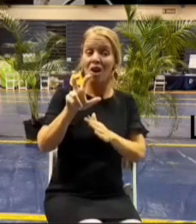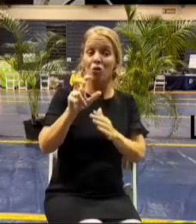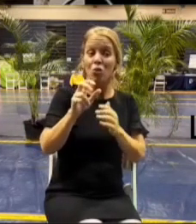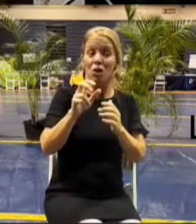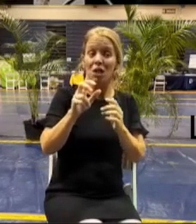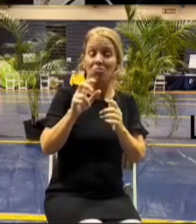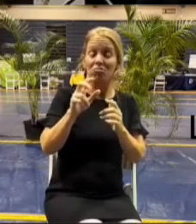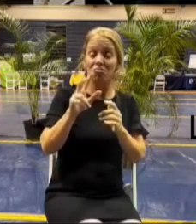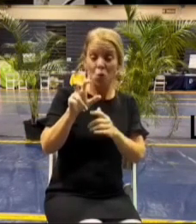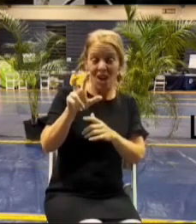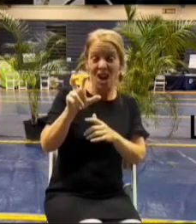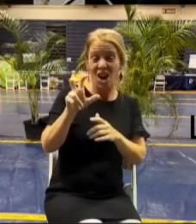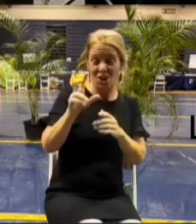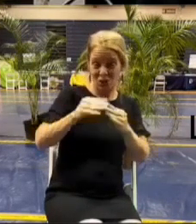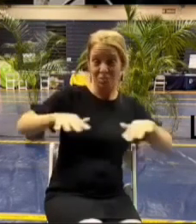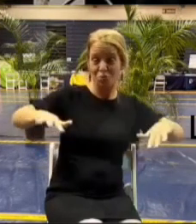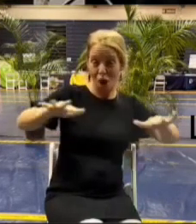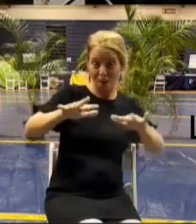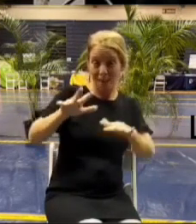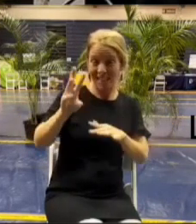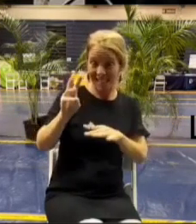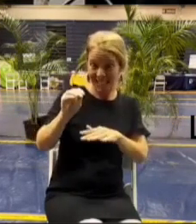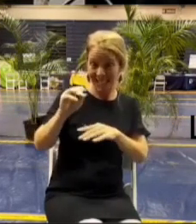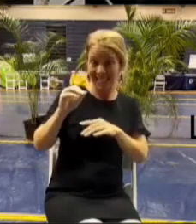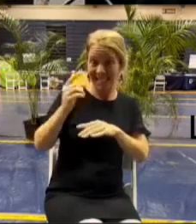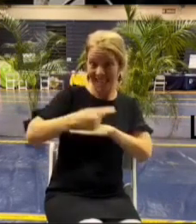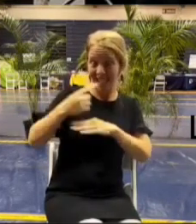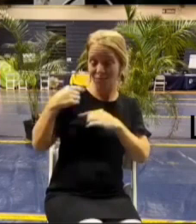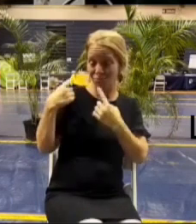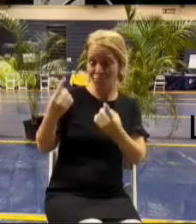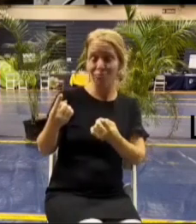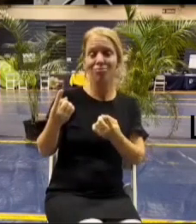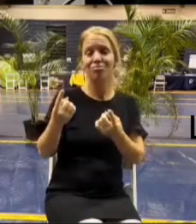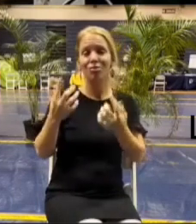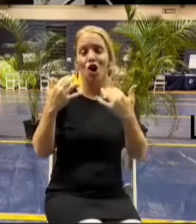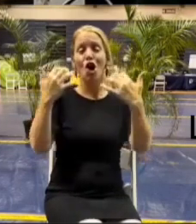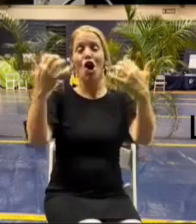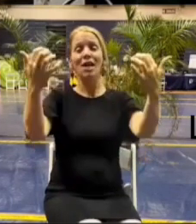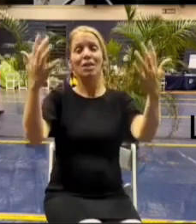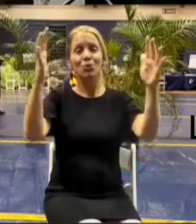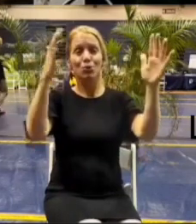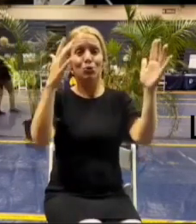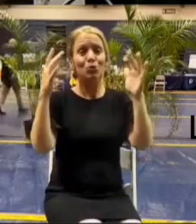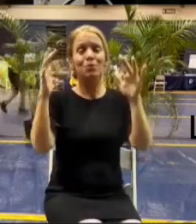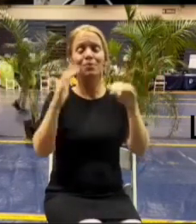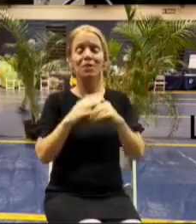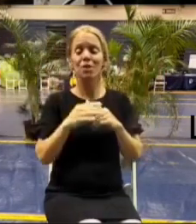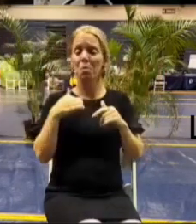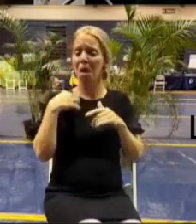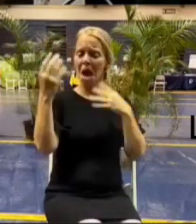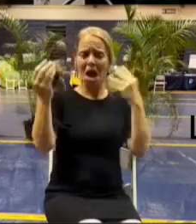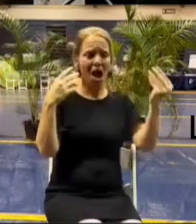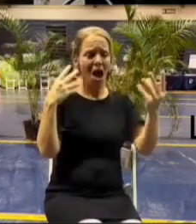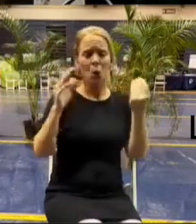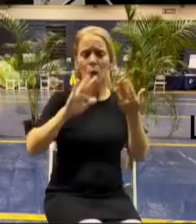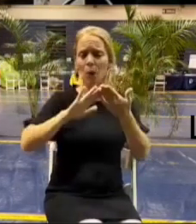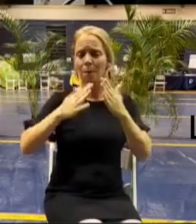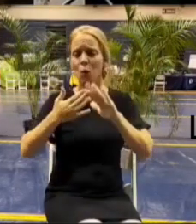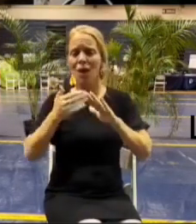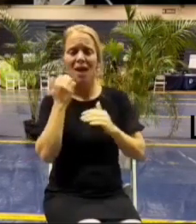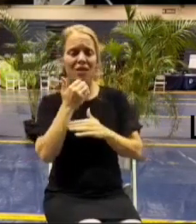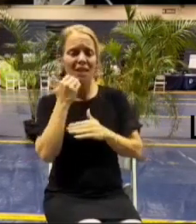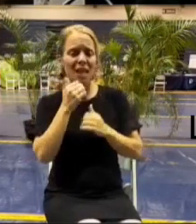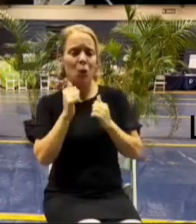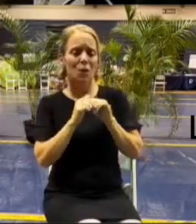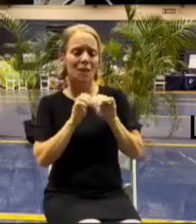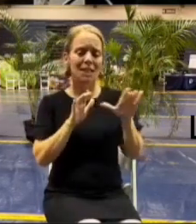so that's why i'm pumped this is exciting and and i have been out the streets every day with my team talking to you